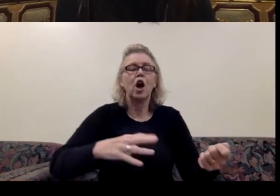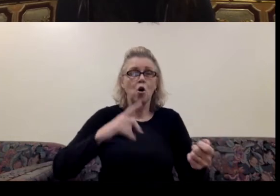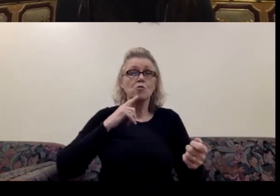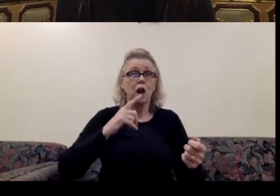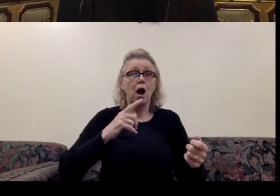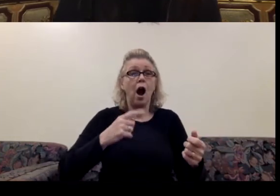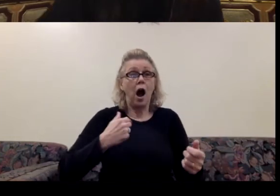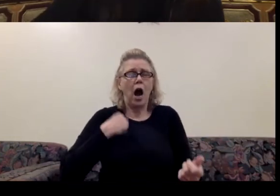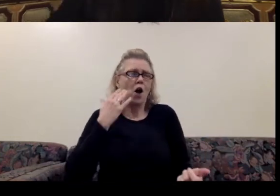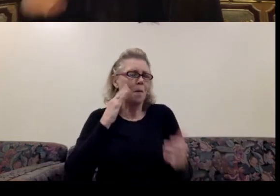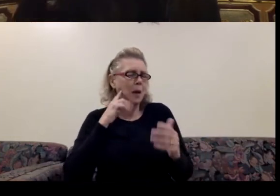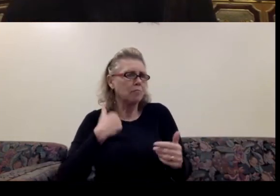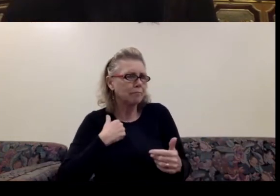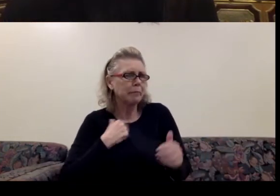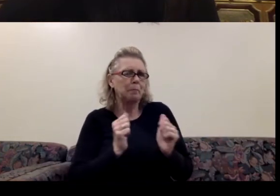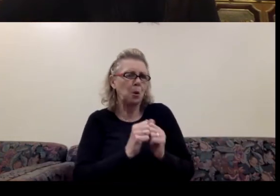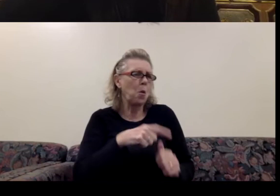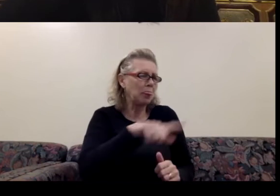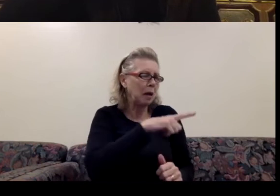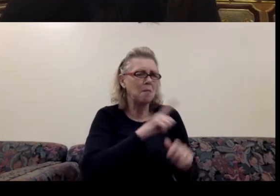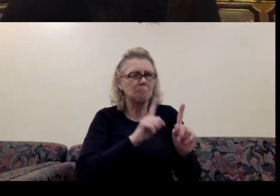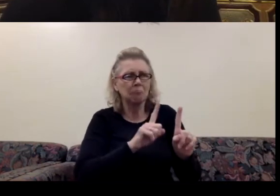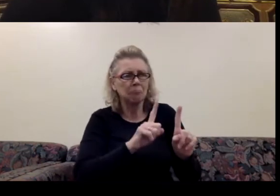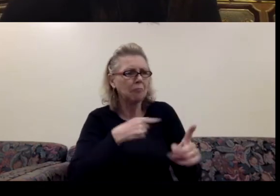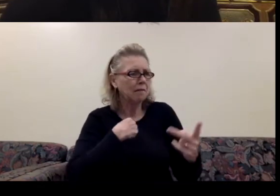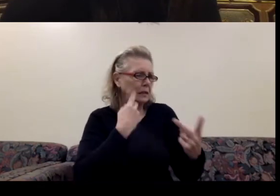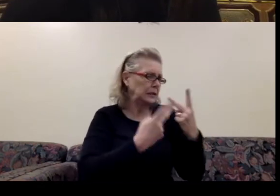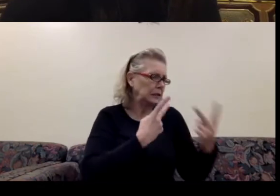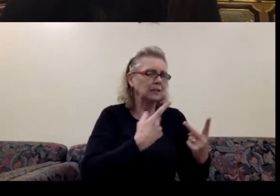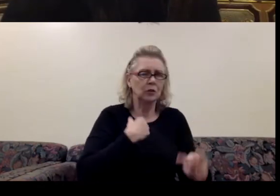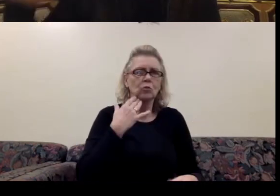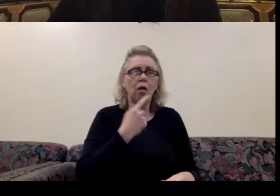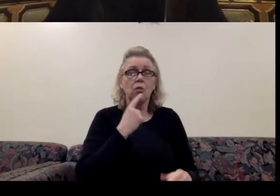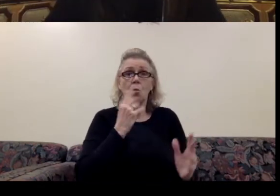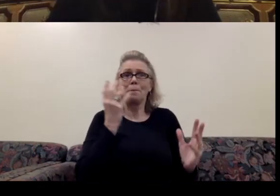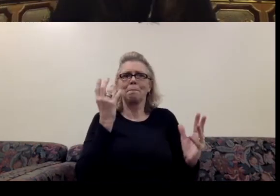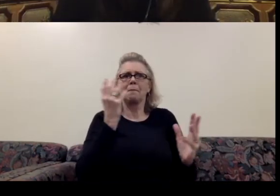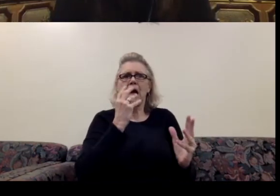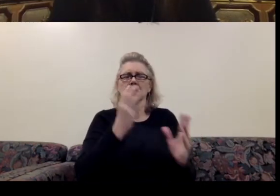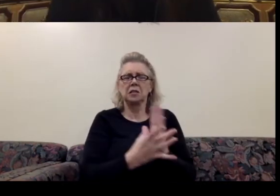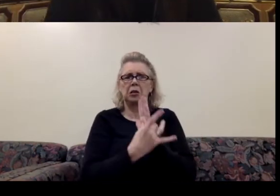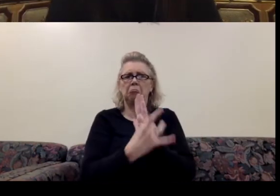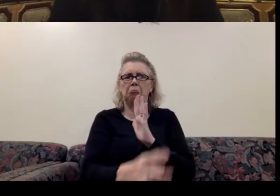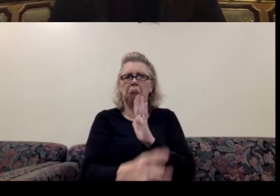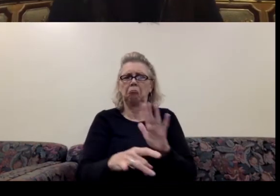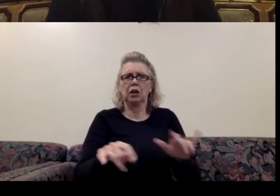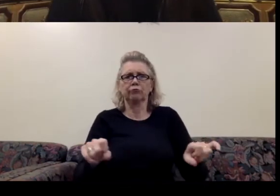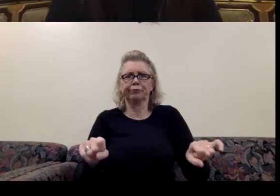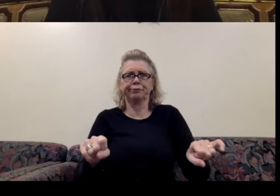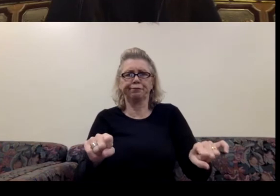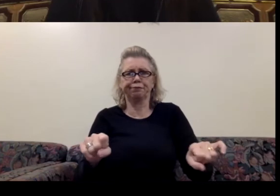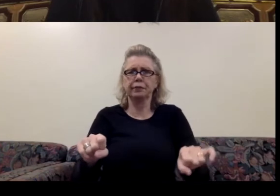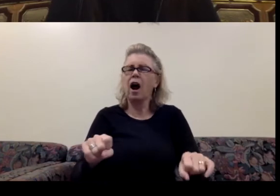with them during touch sanitation. And they were amazing, horrible, difficult